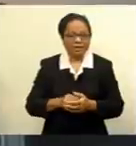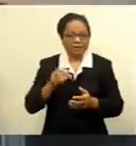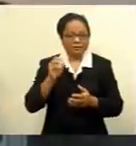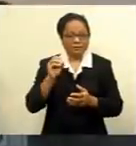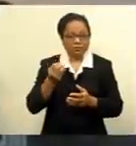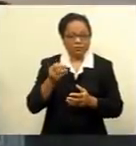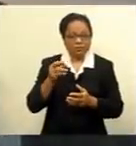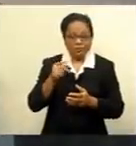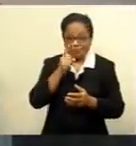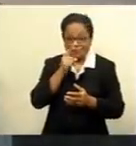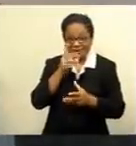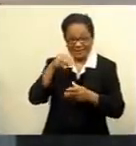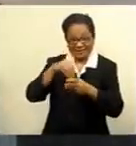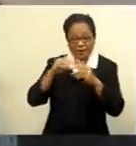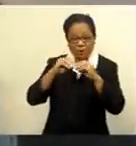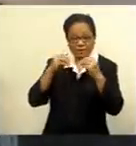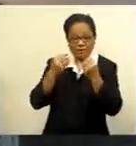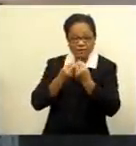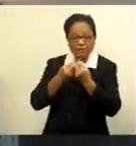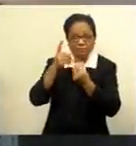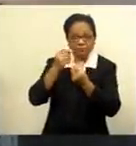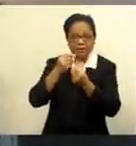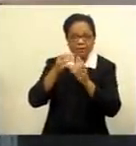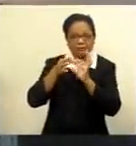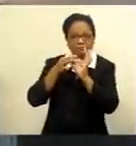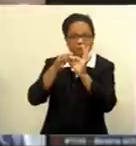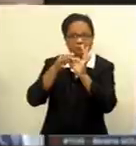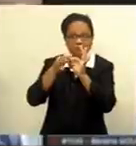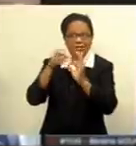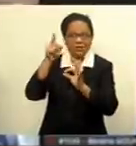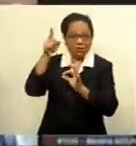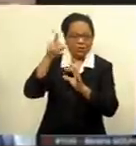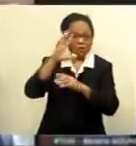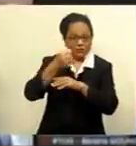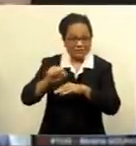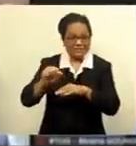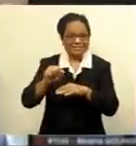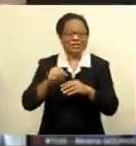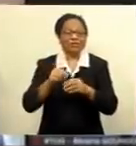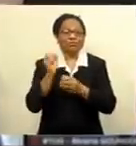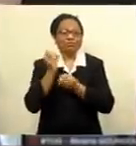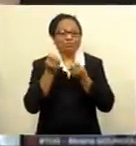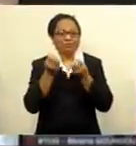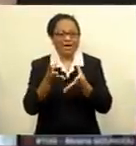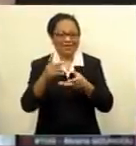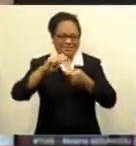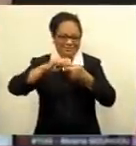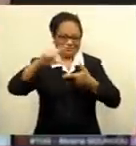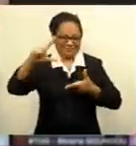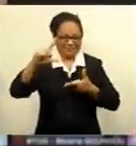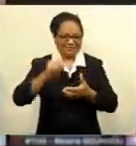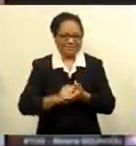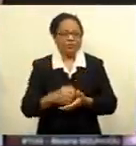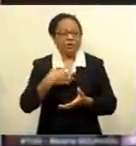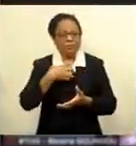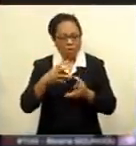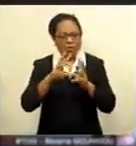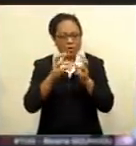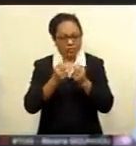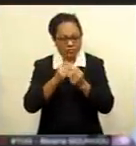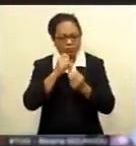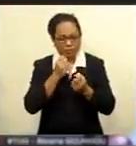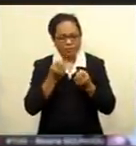body, we've been able to deliver cross-webbingers. More online workshops are expected through the year. Vinyana